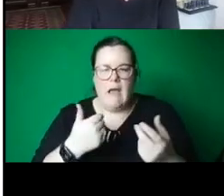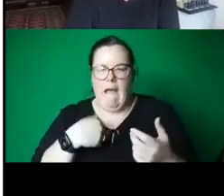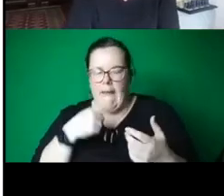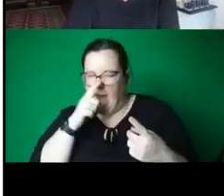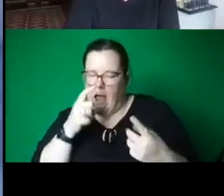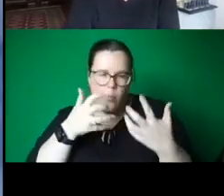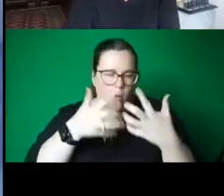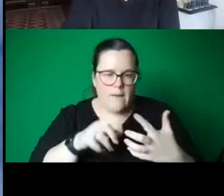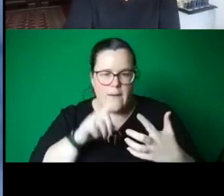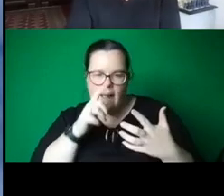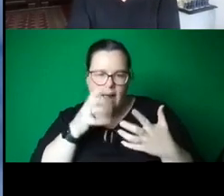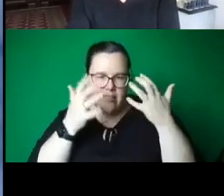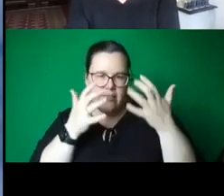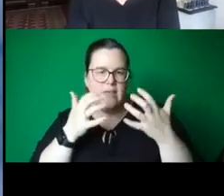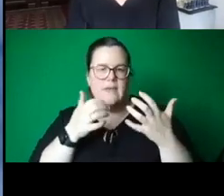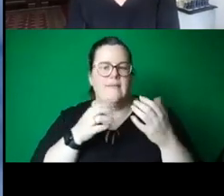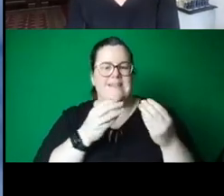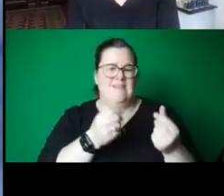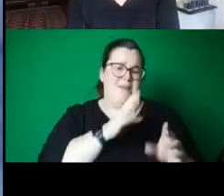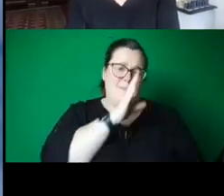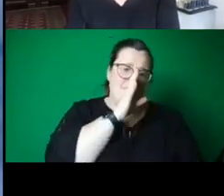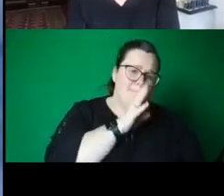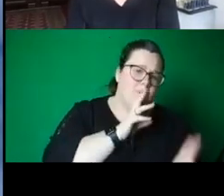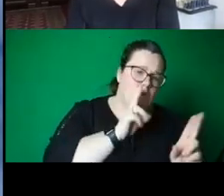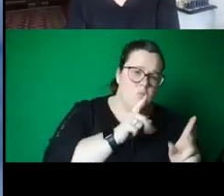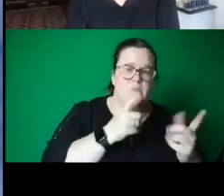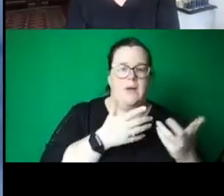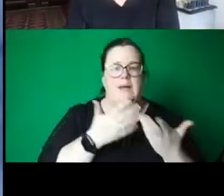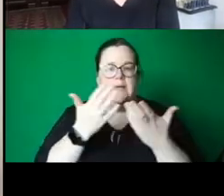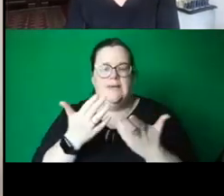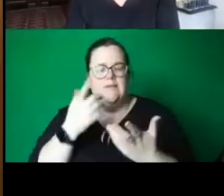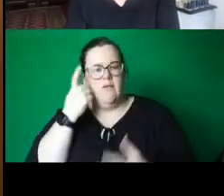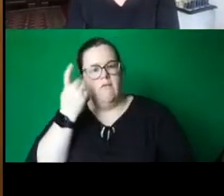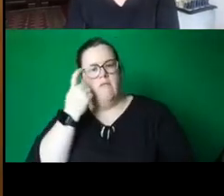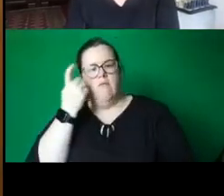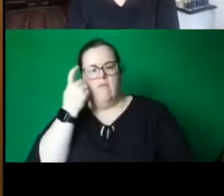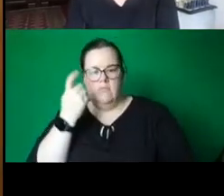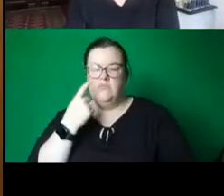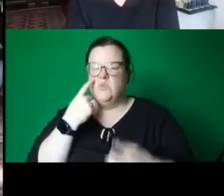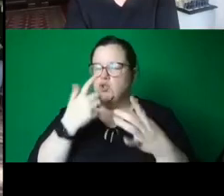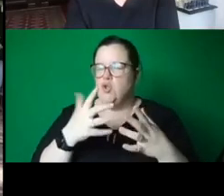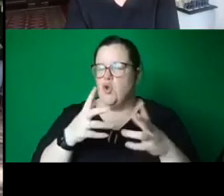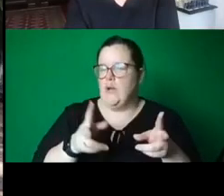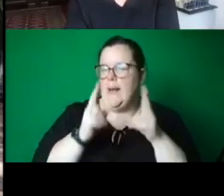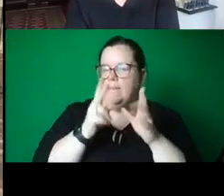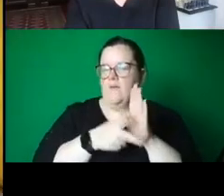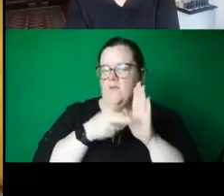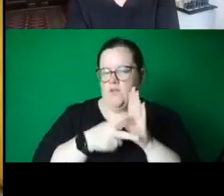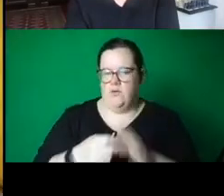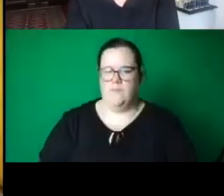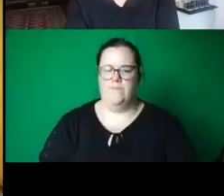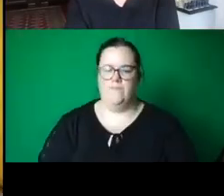potatoes. I'll play it, honey. Fragment. or maybe feel it